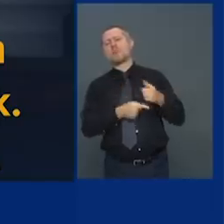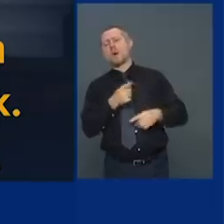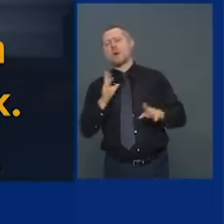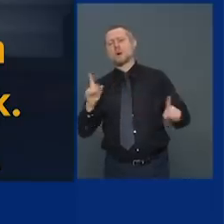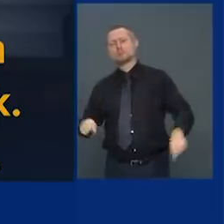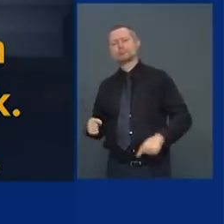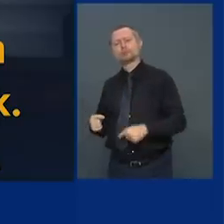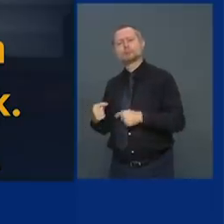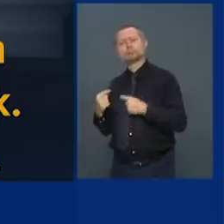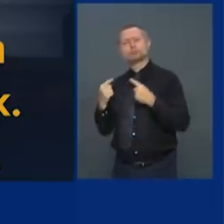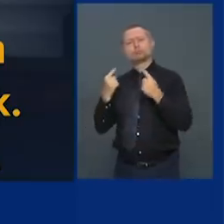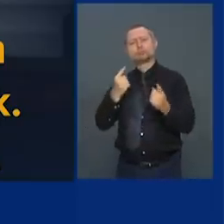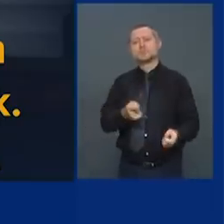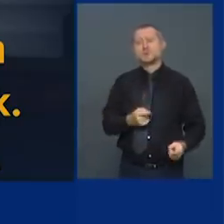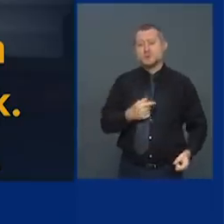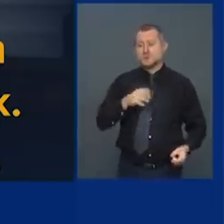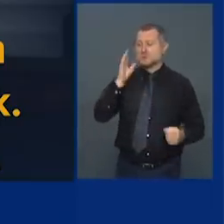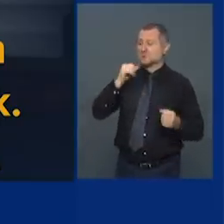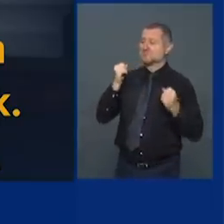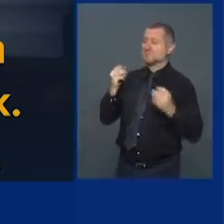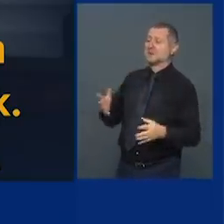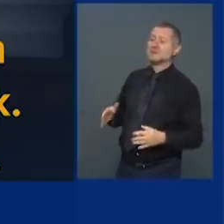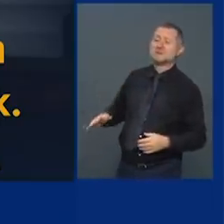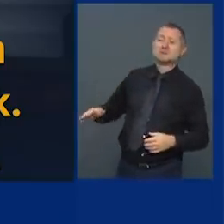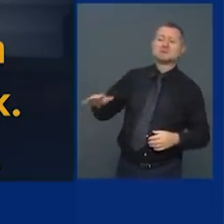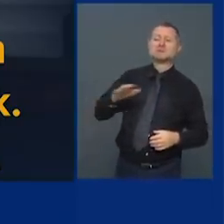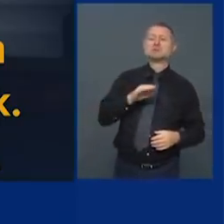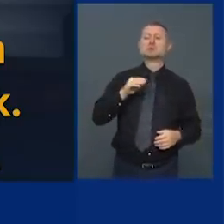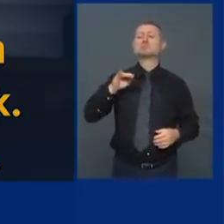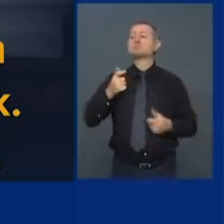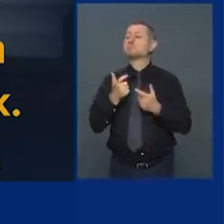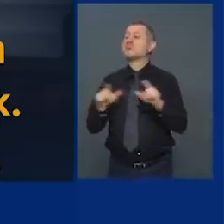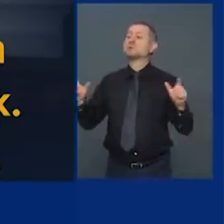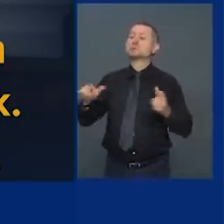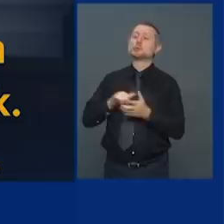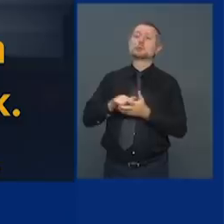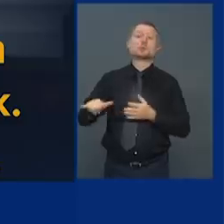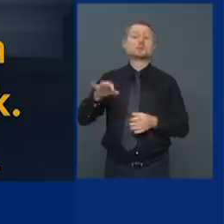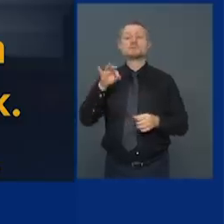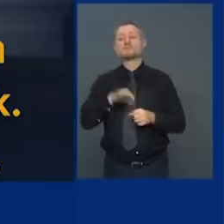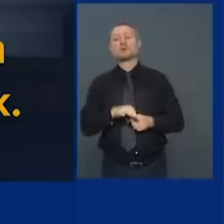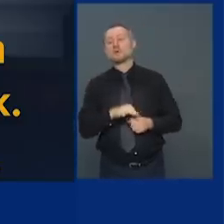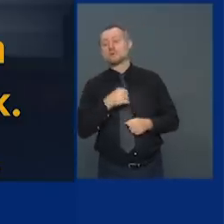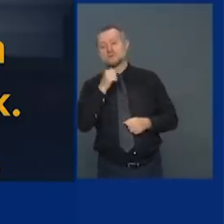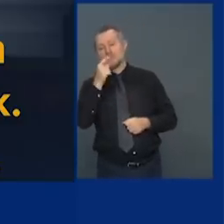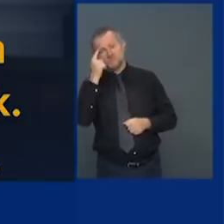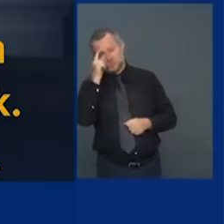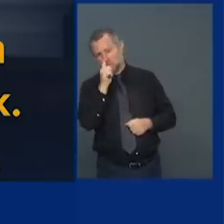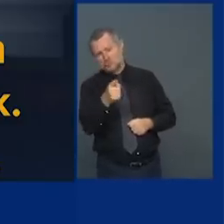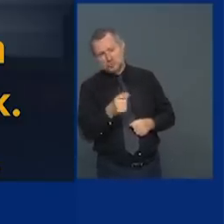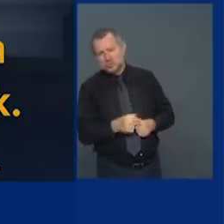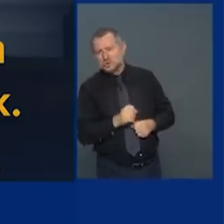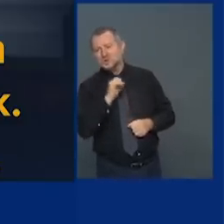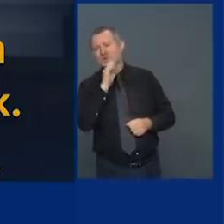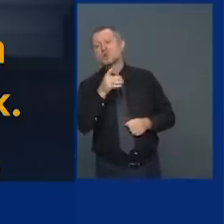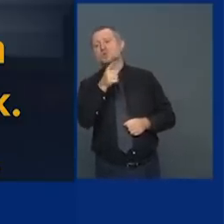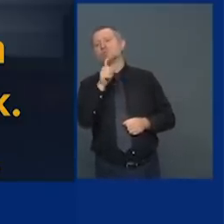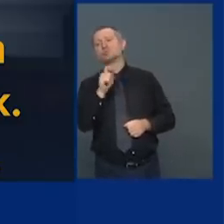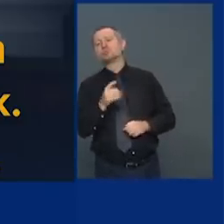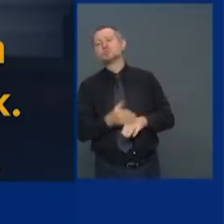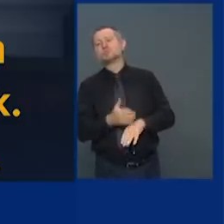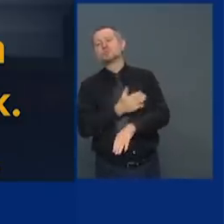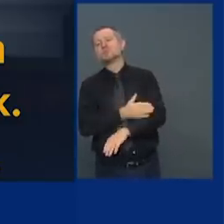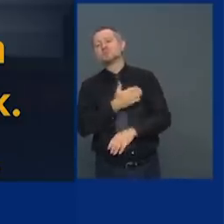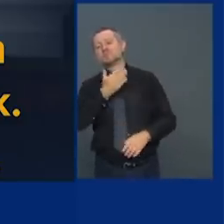people in this state overwhelmingly voted against you but be bigger be better remember the oath you took